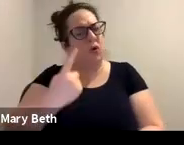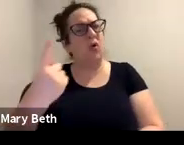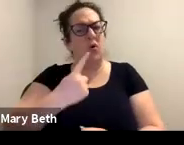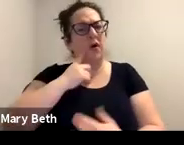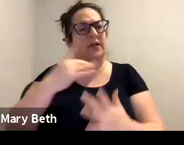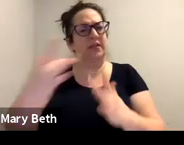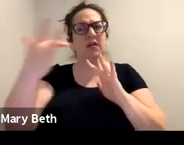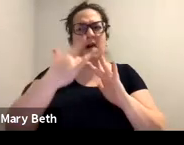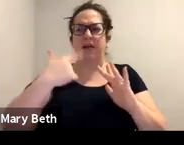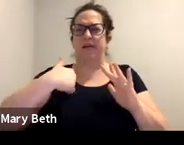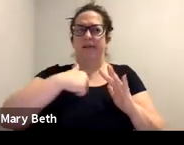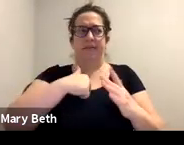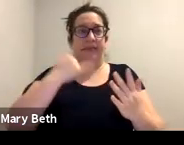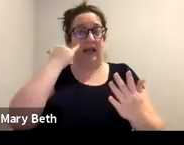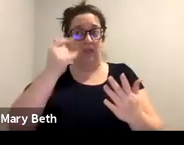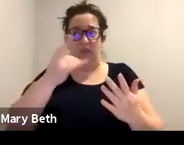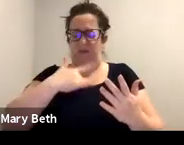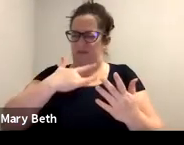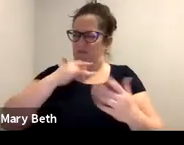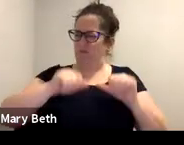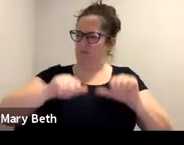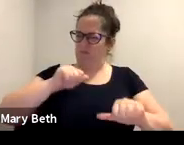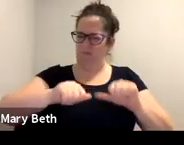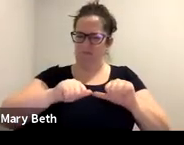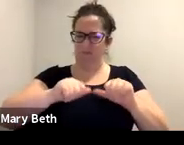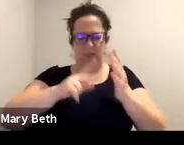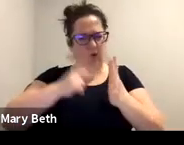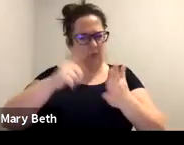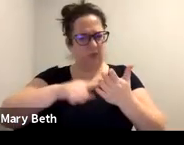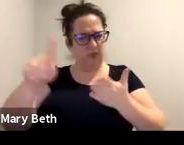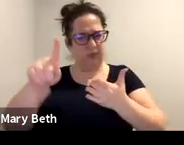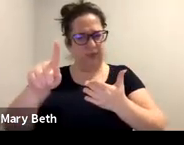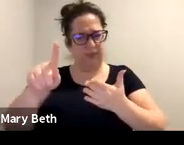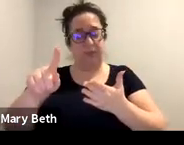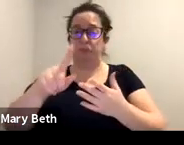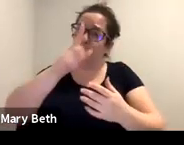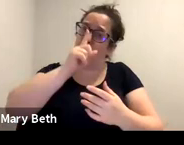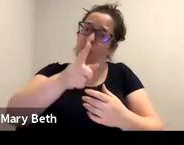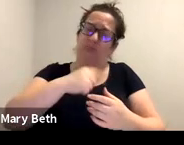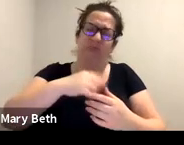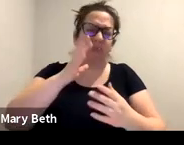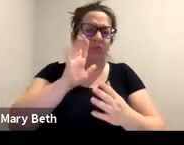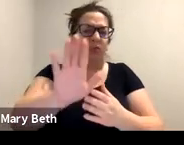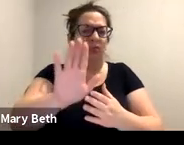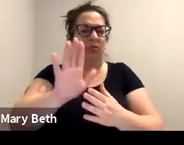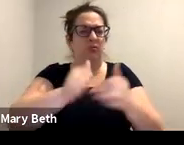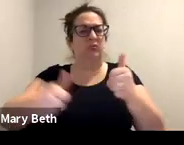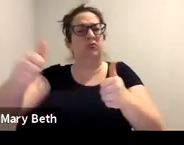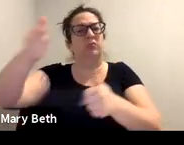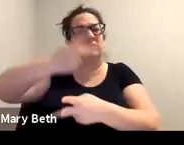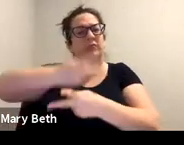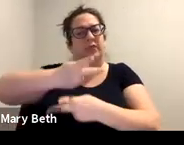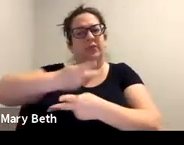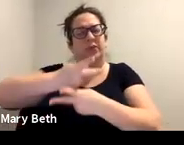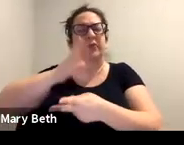us and just, you know, double check. I'm sure your supervisors will know, but sometimes there can be gray areas and you can always contact